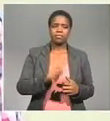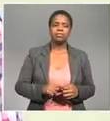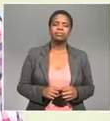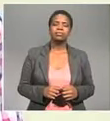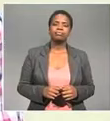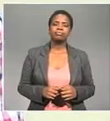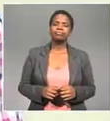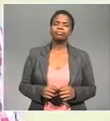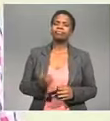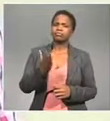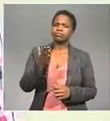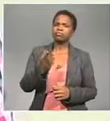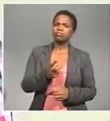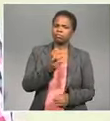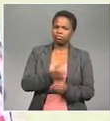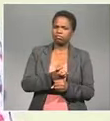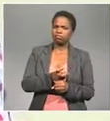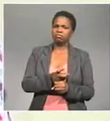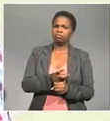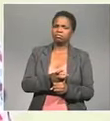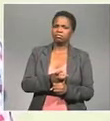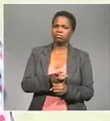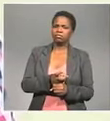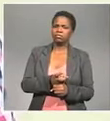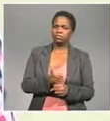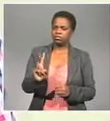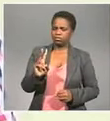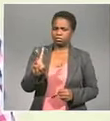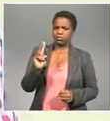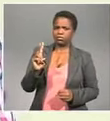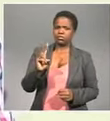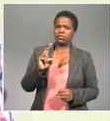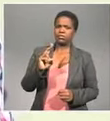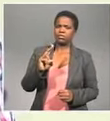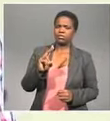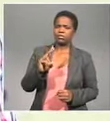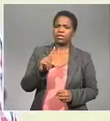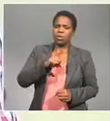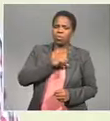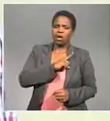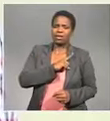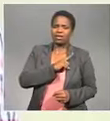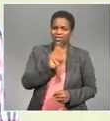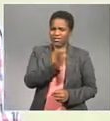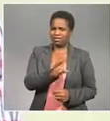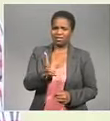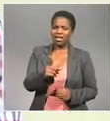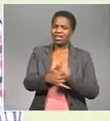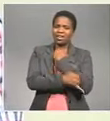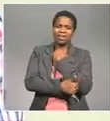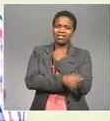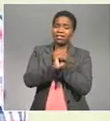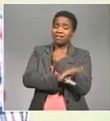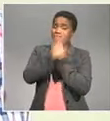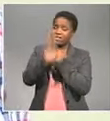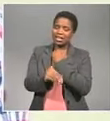a stiffer sentence it will be a deterrent to those who against outside they still want to do this thing look this country as I used to